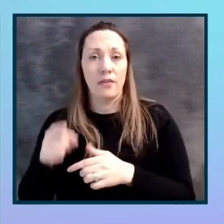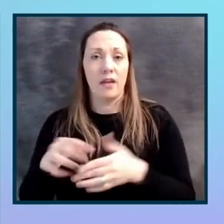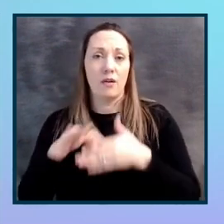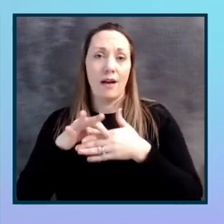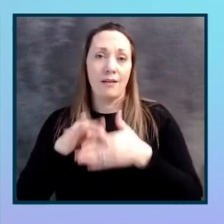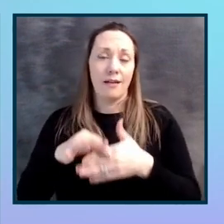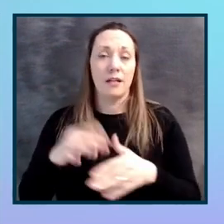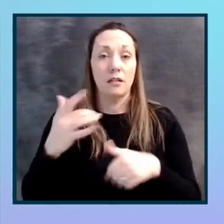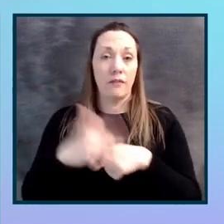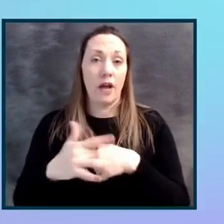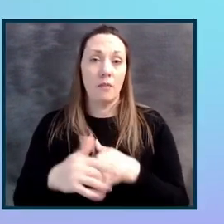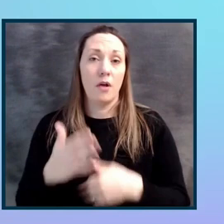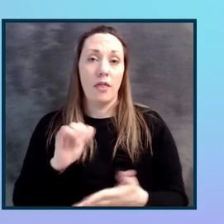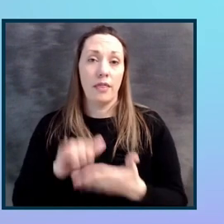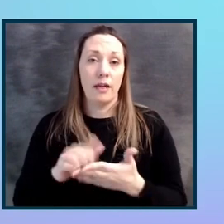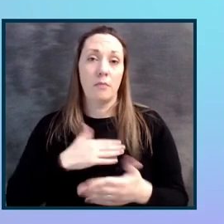advice.